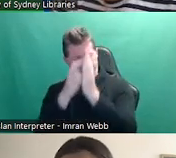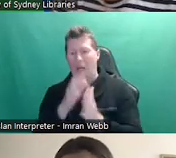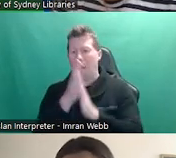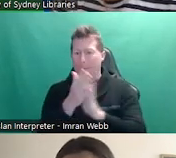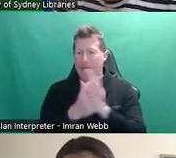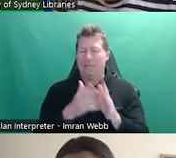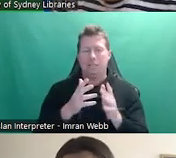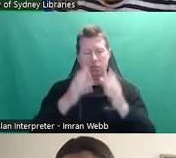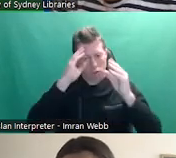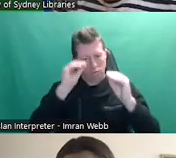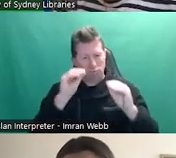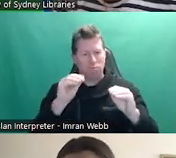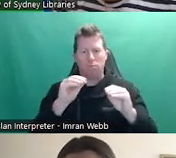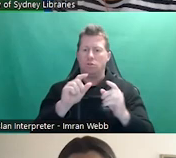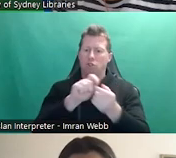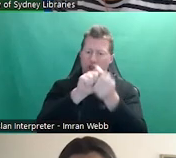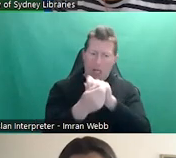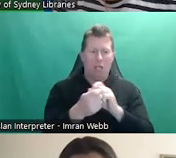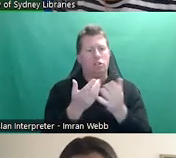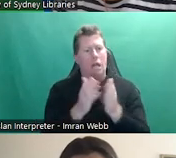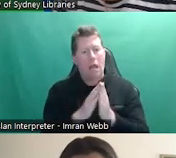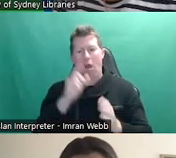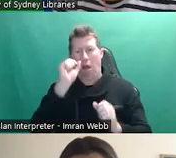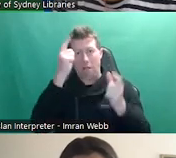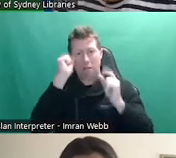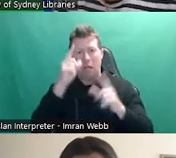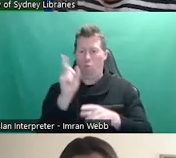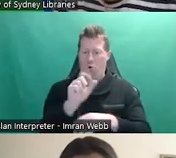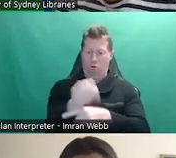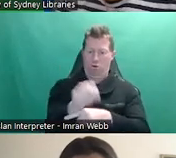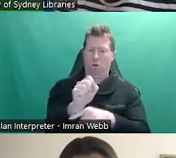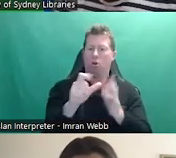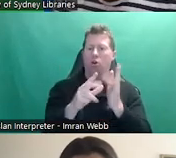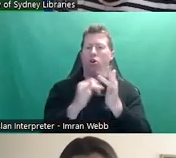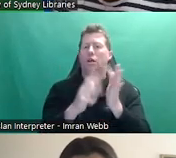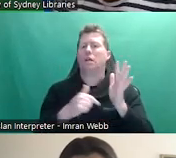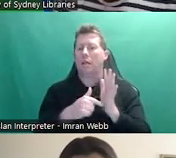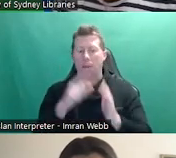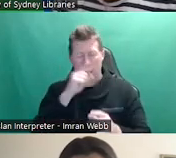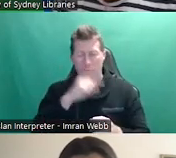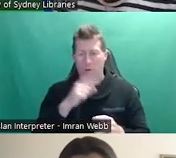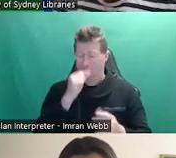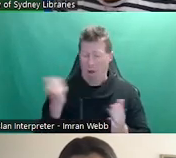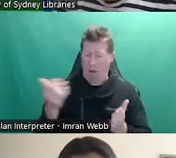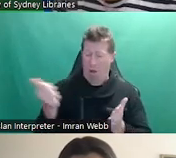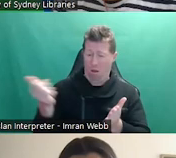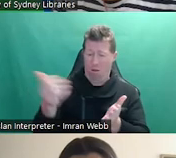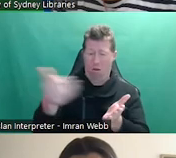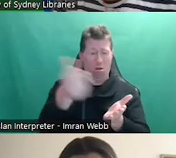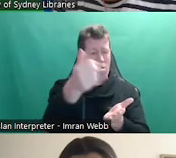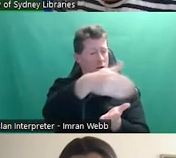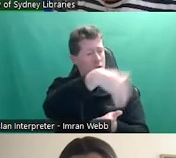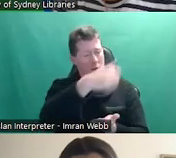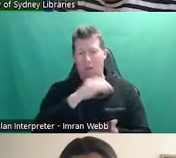reform in Australian schools. And she had called for other students to submit testimonies that detailed their experiences and how